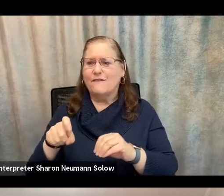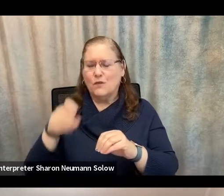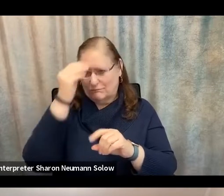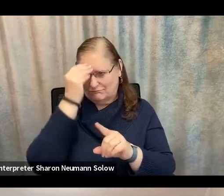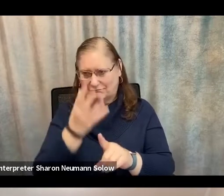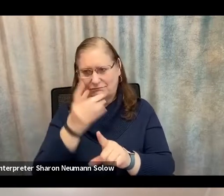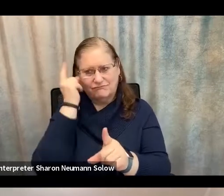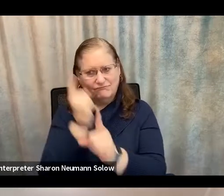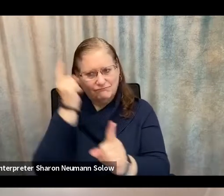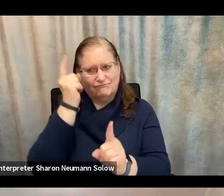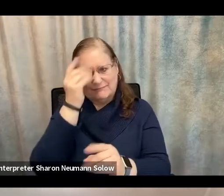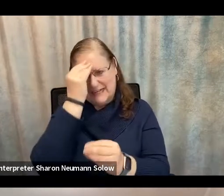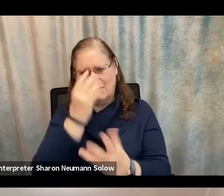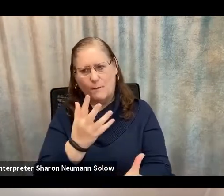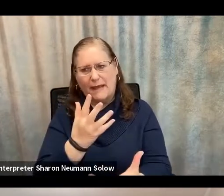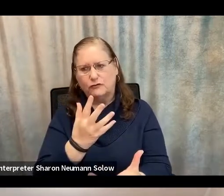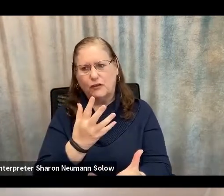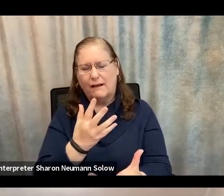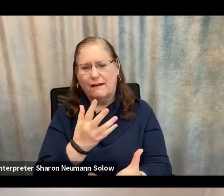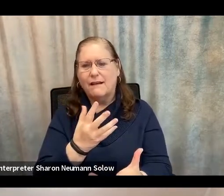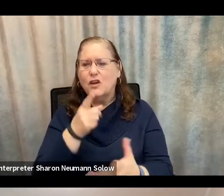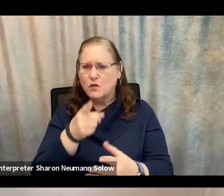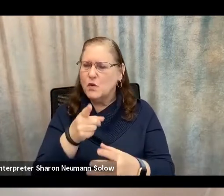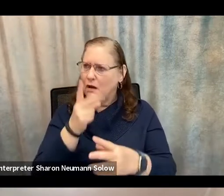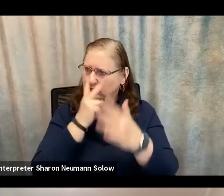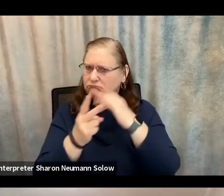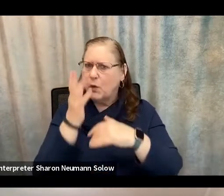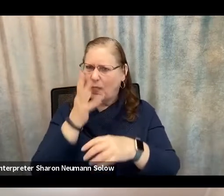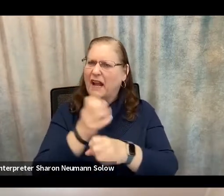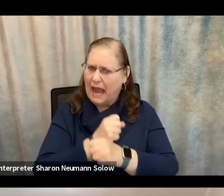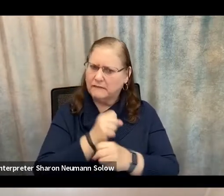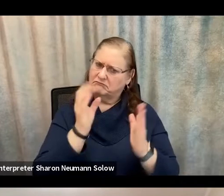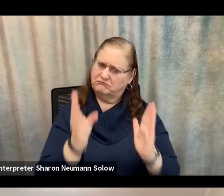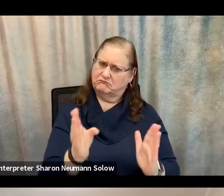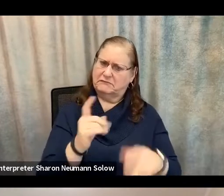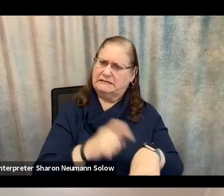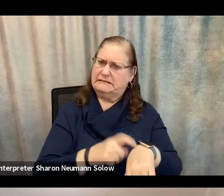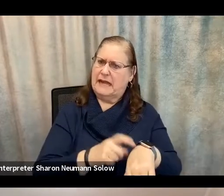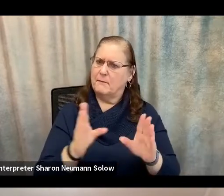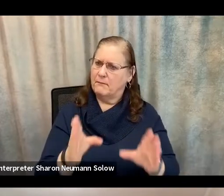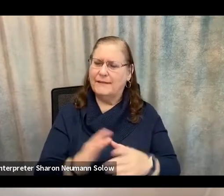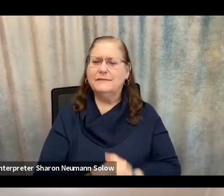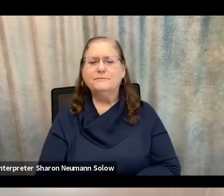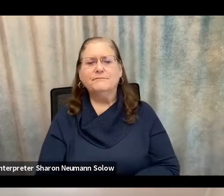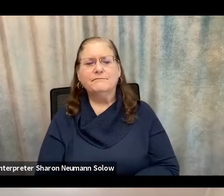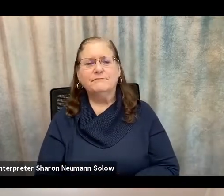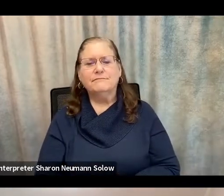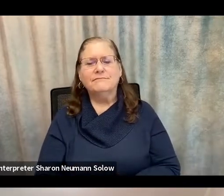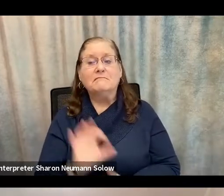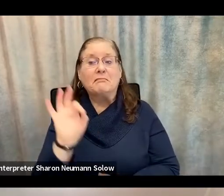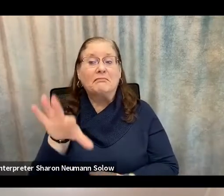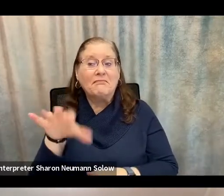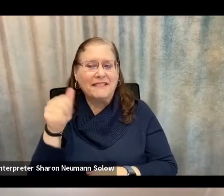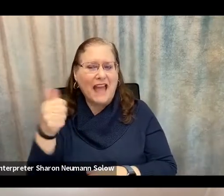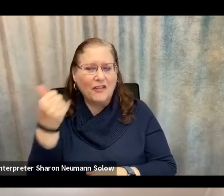information about when you can actually expect to receive that product. One other tip, and this is